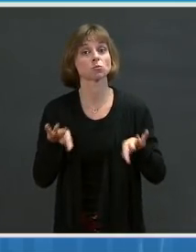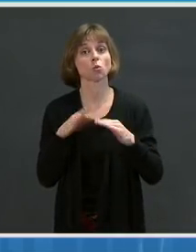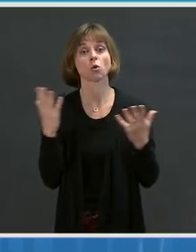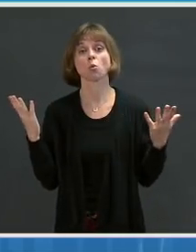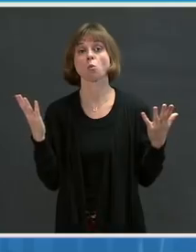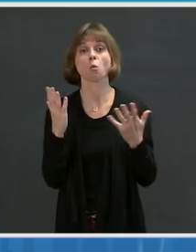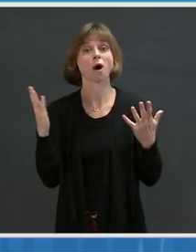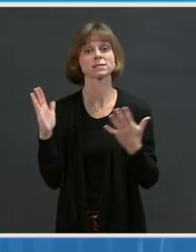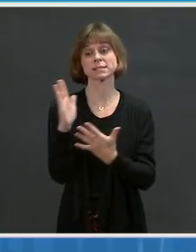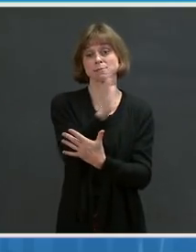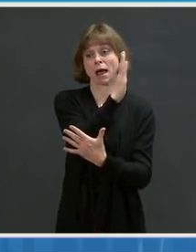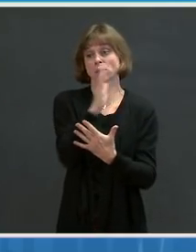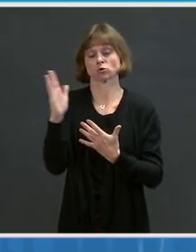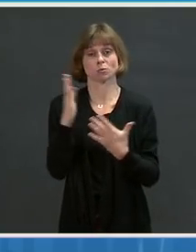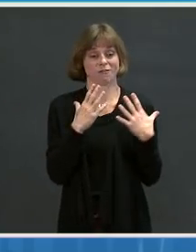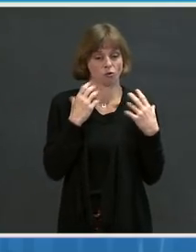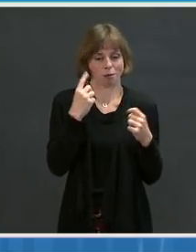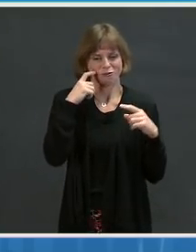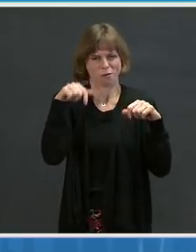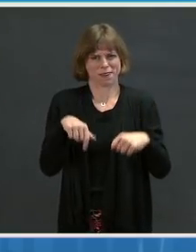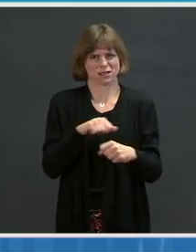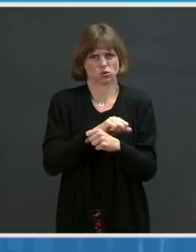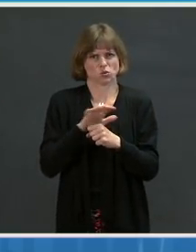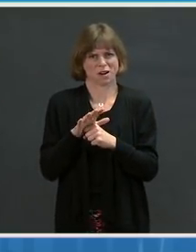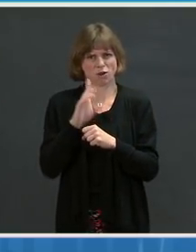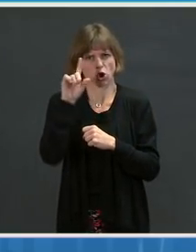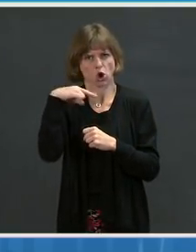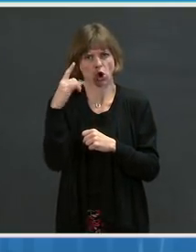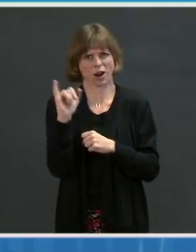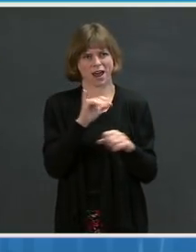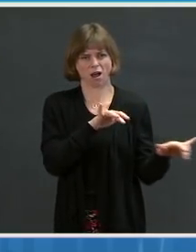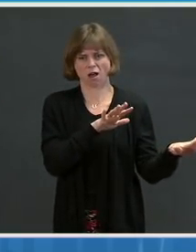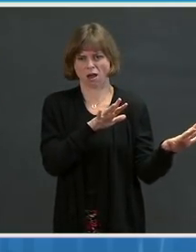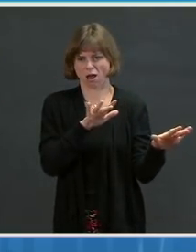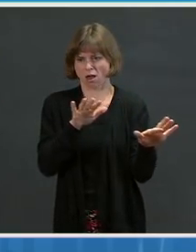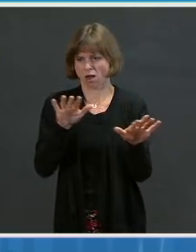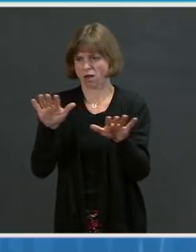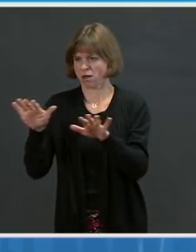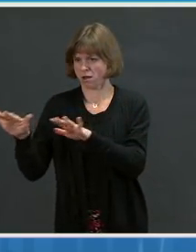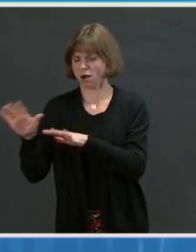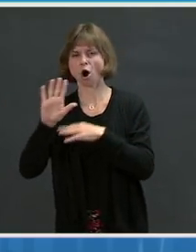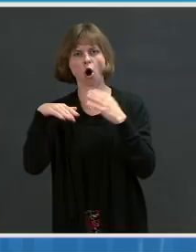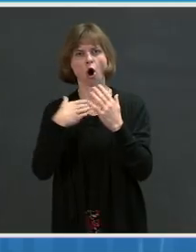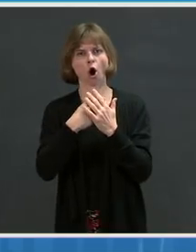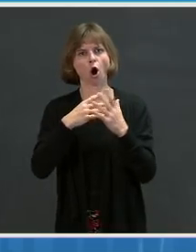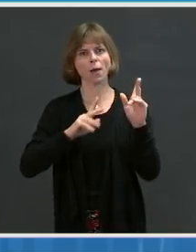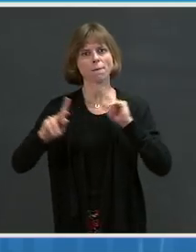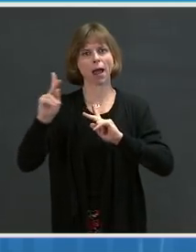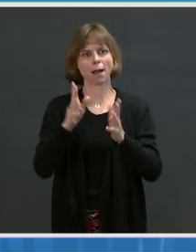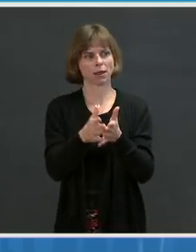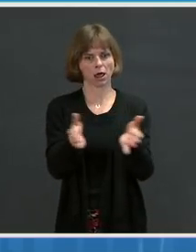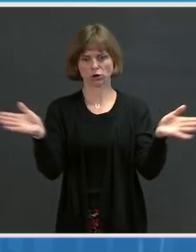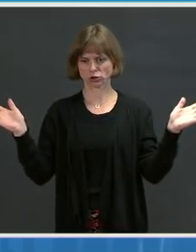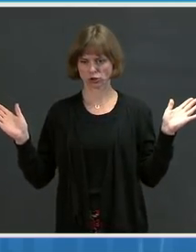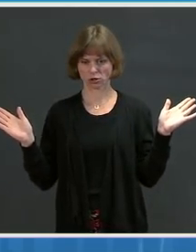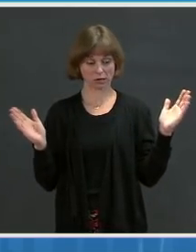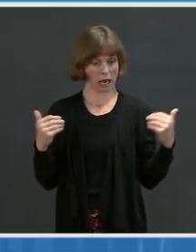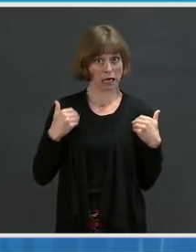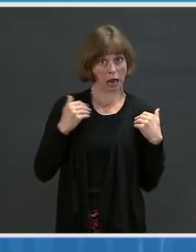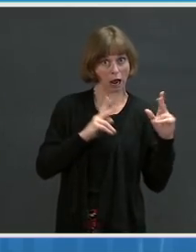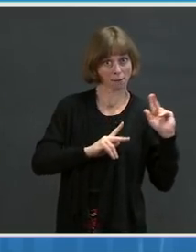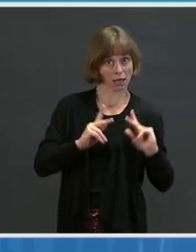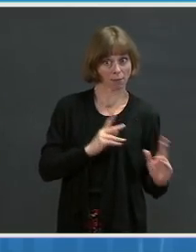recovery from this infection look like across all the entire population? young individuals,